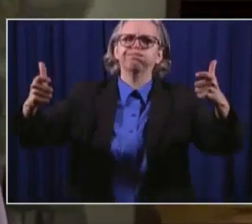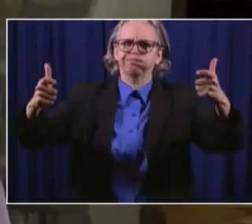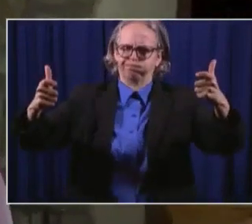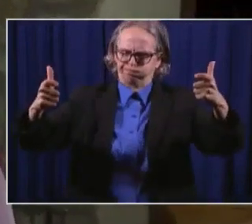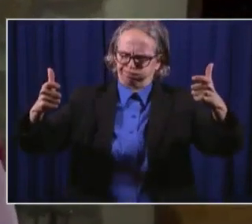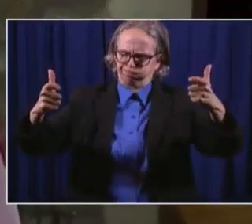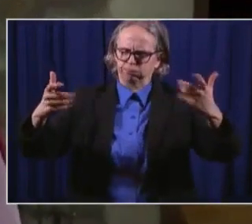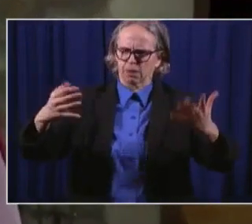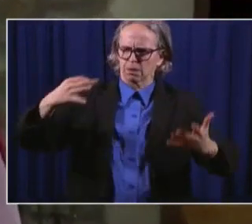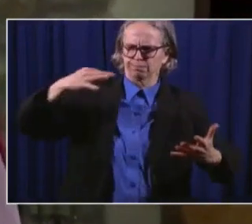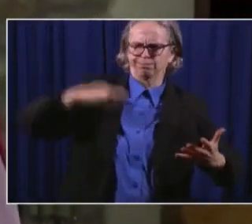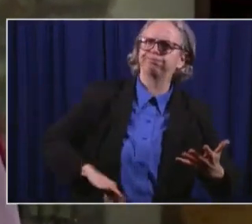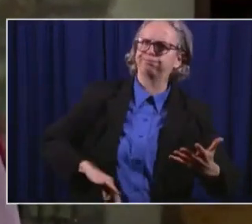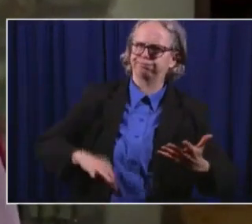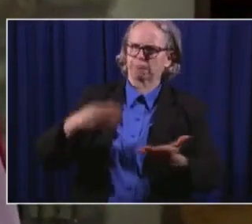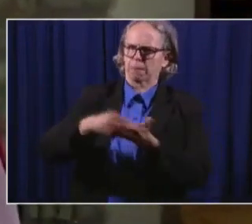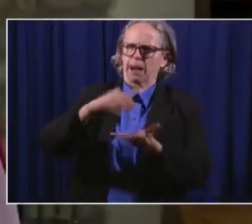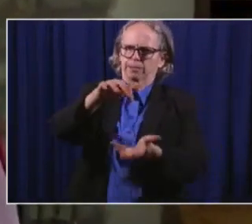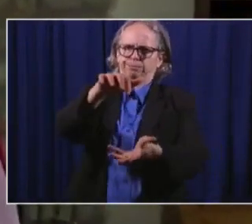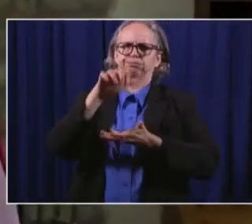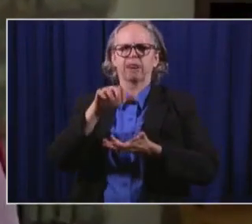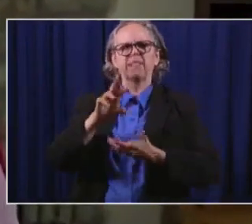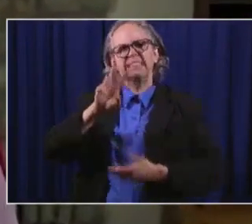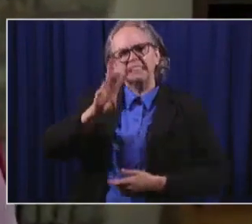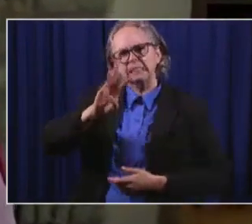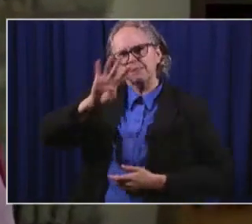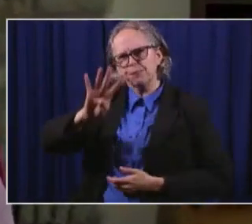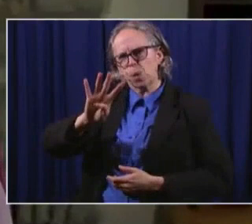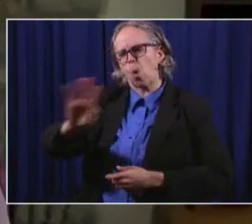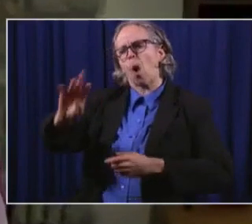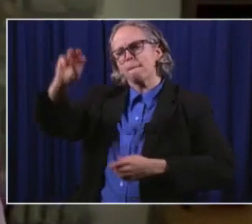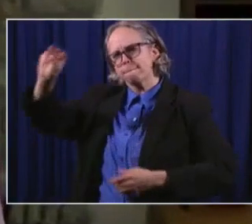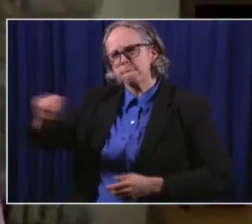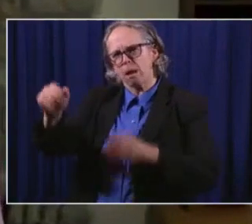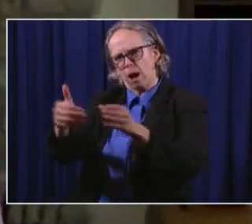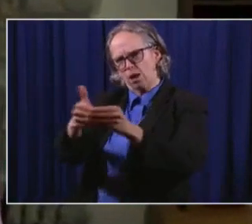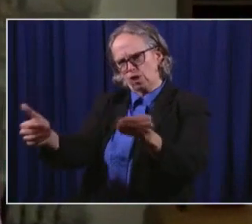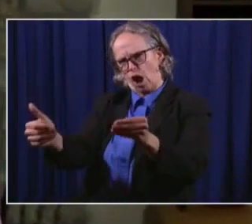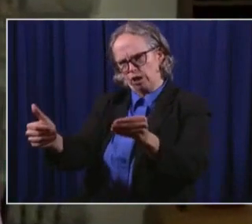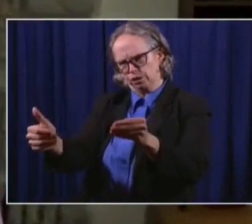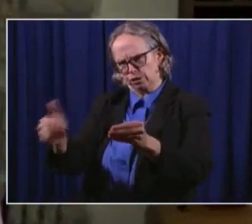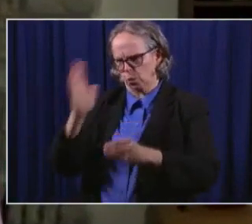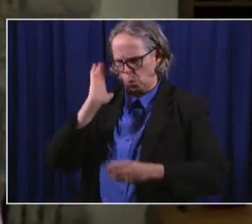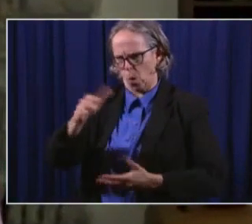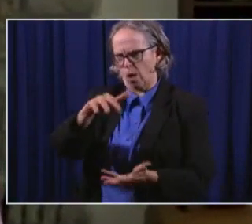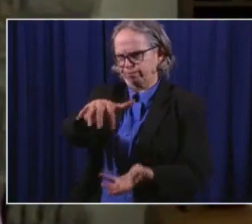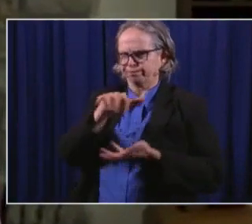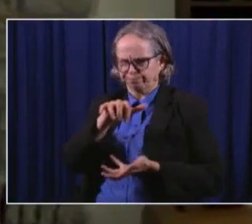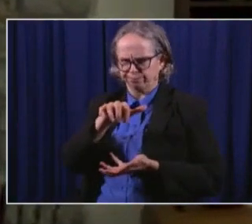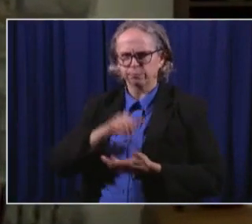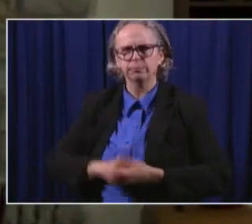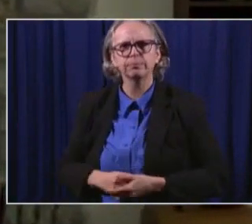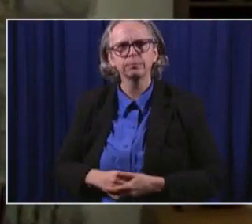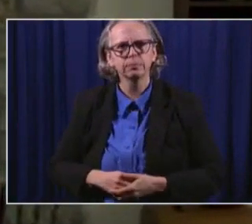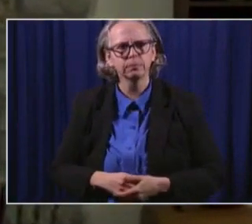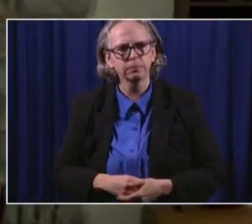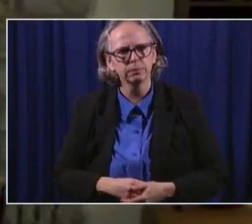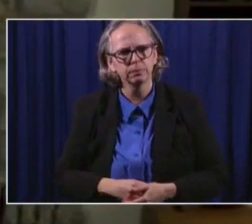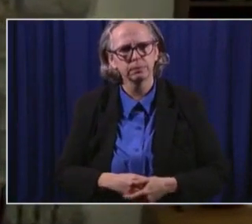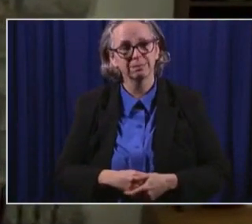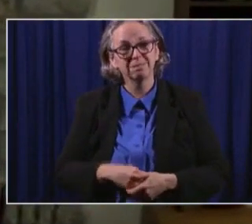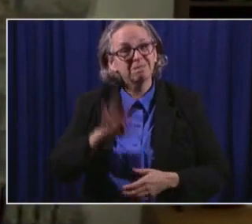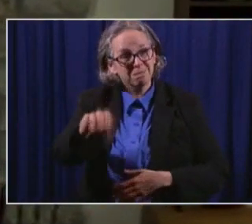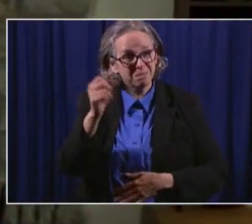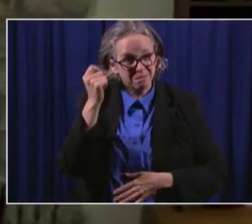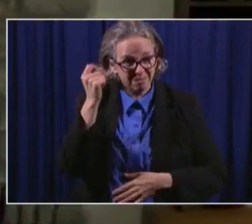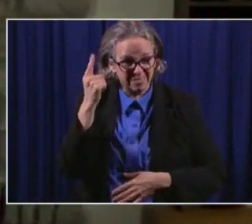$64 million from this dividend. With today's announcement, this would be the agency's third dividend of more than